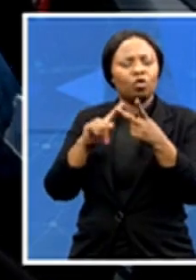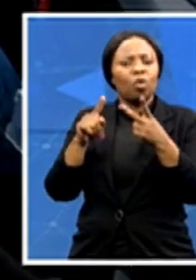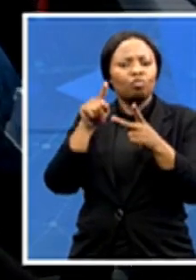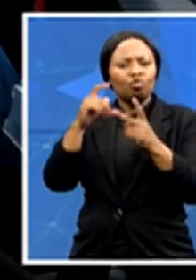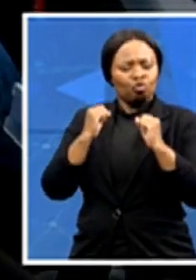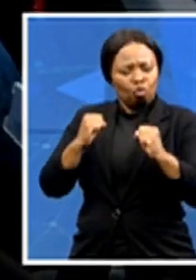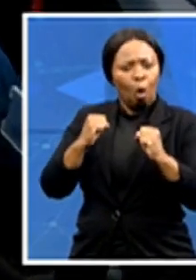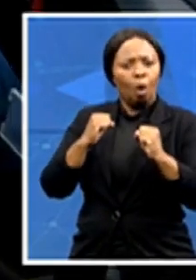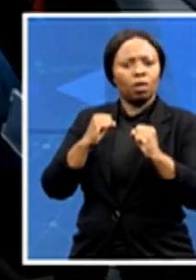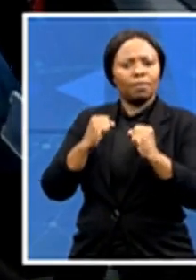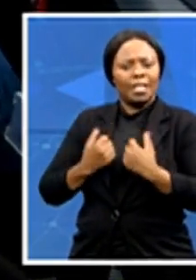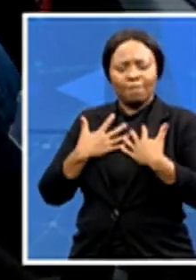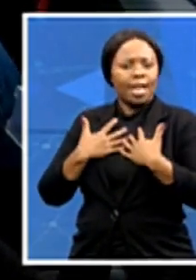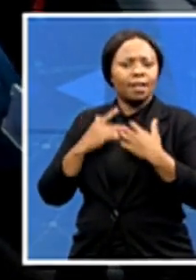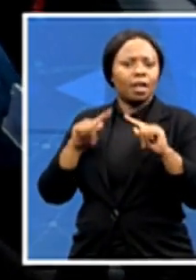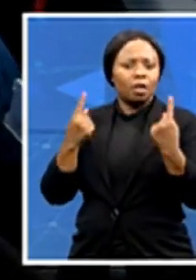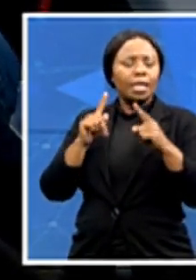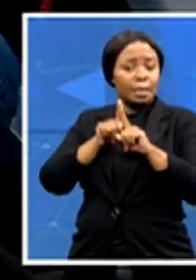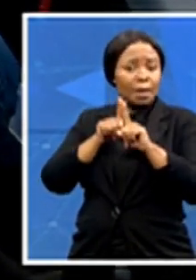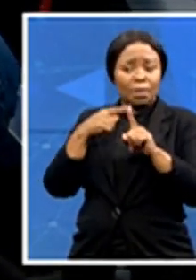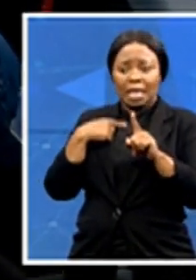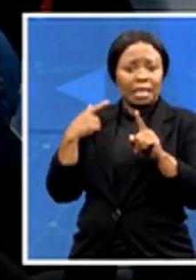pandemic broke out.